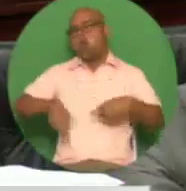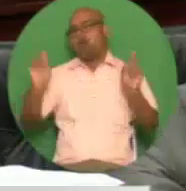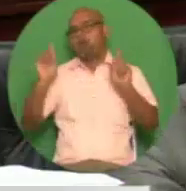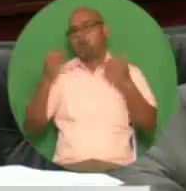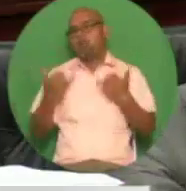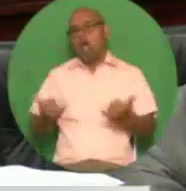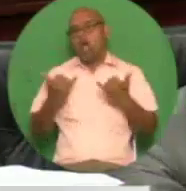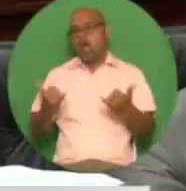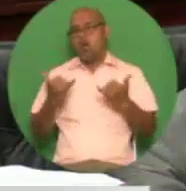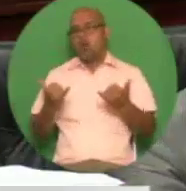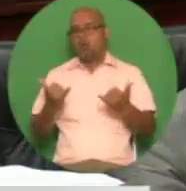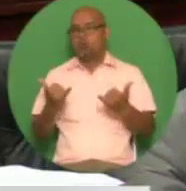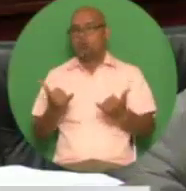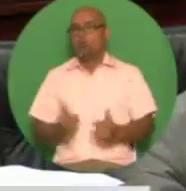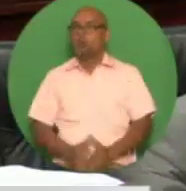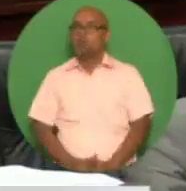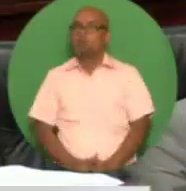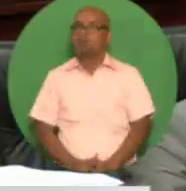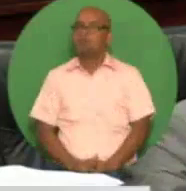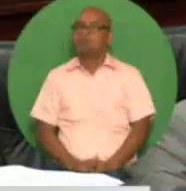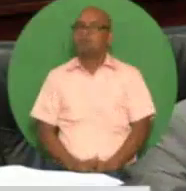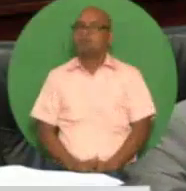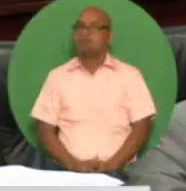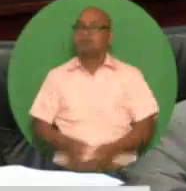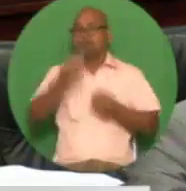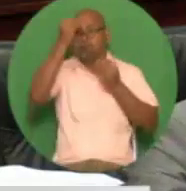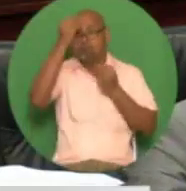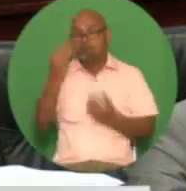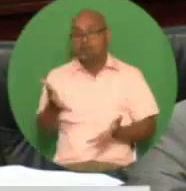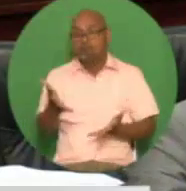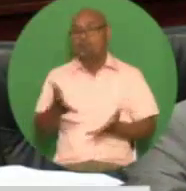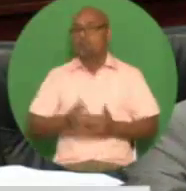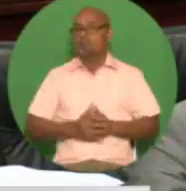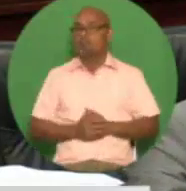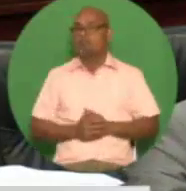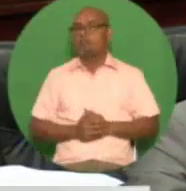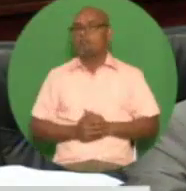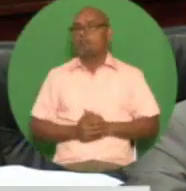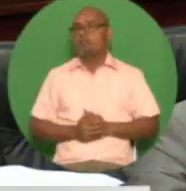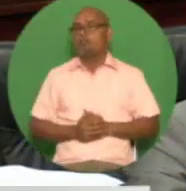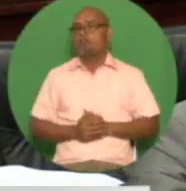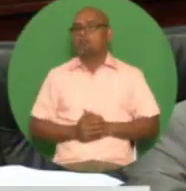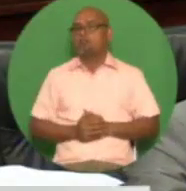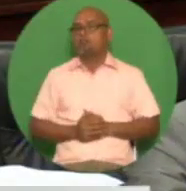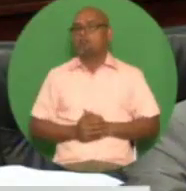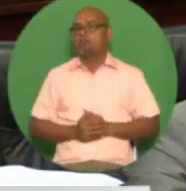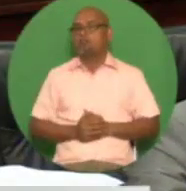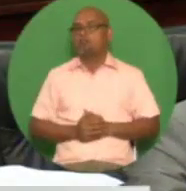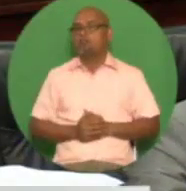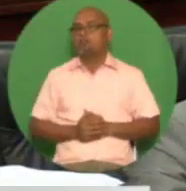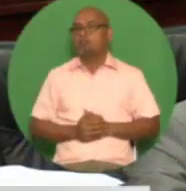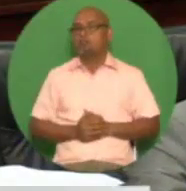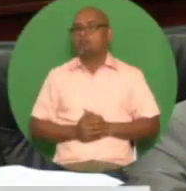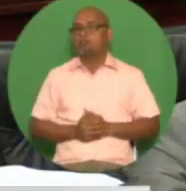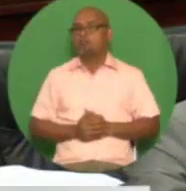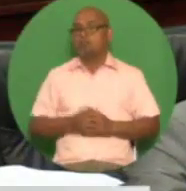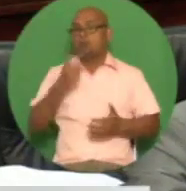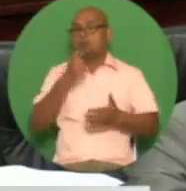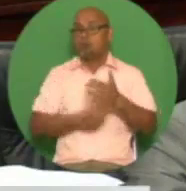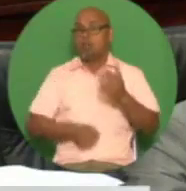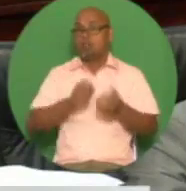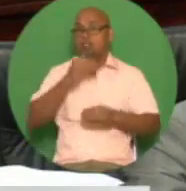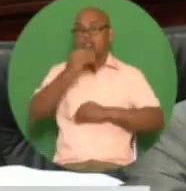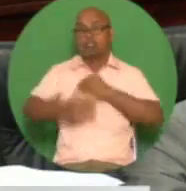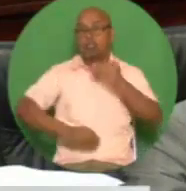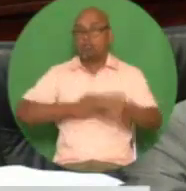noted it should be noted madam speaker that this phased move to the deregulation of fuel prices by